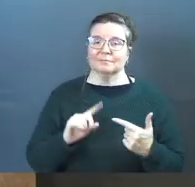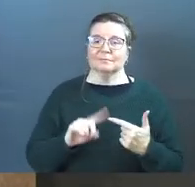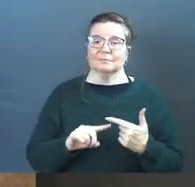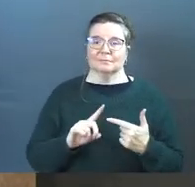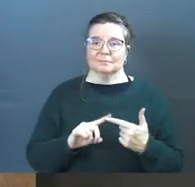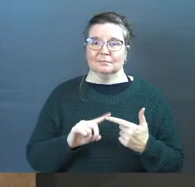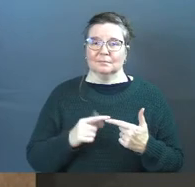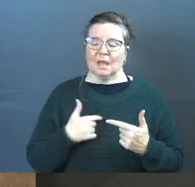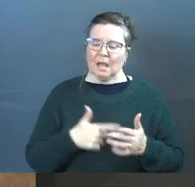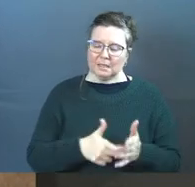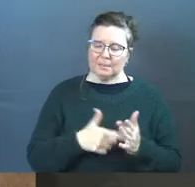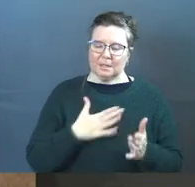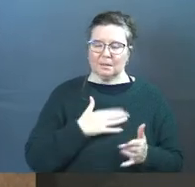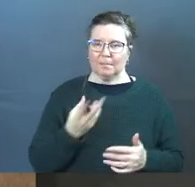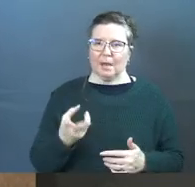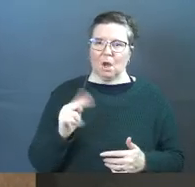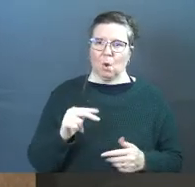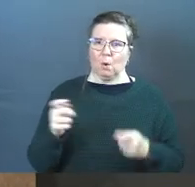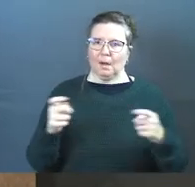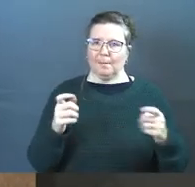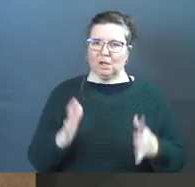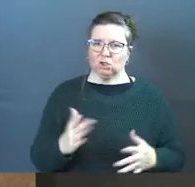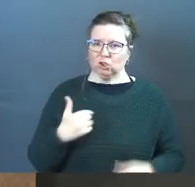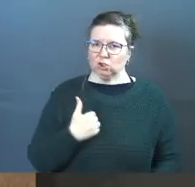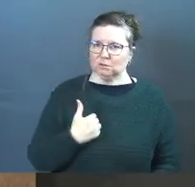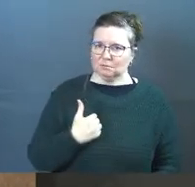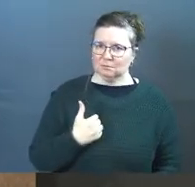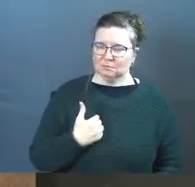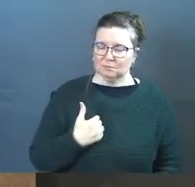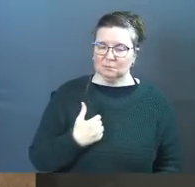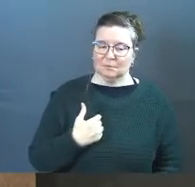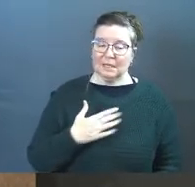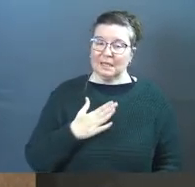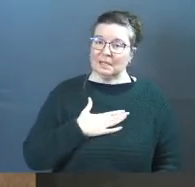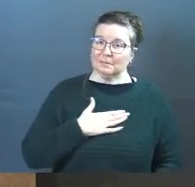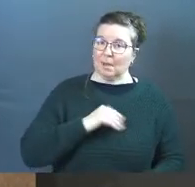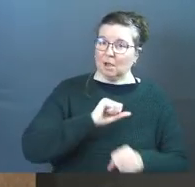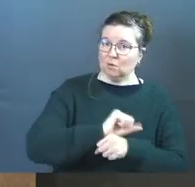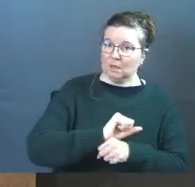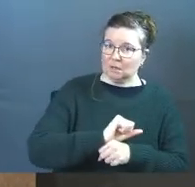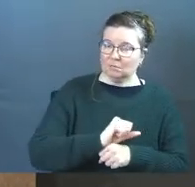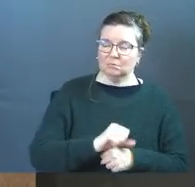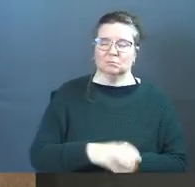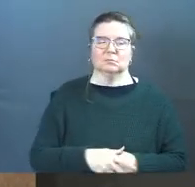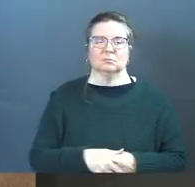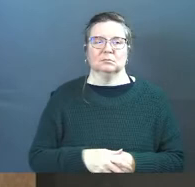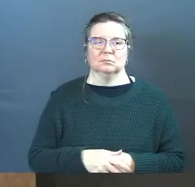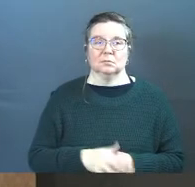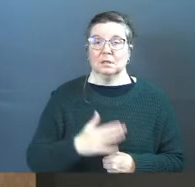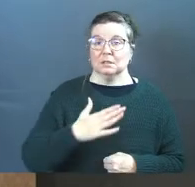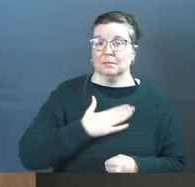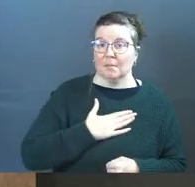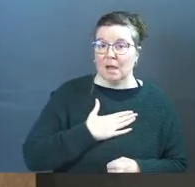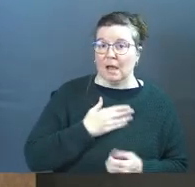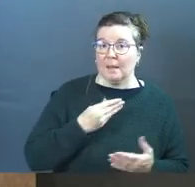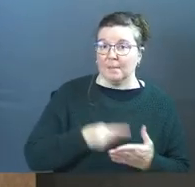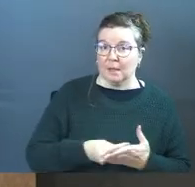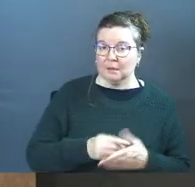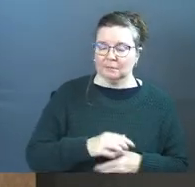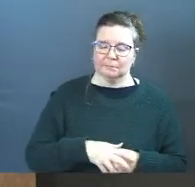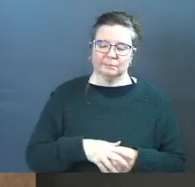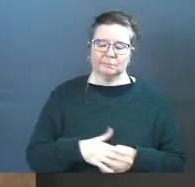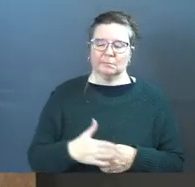two I demand to be my own master it's my career it is my money